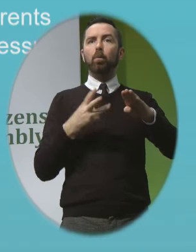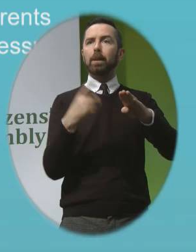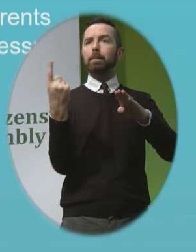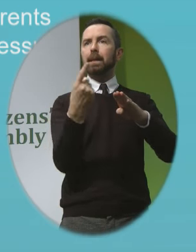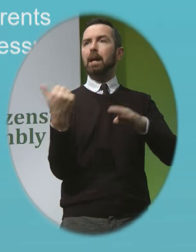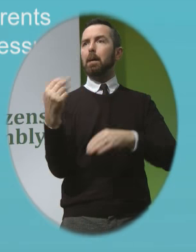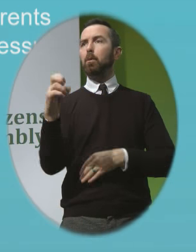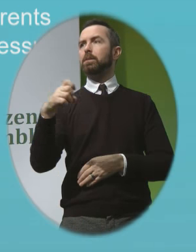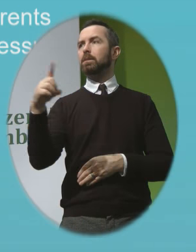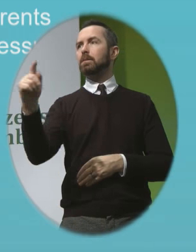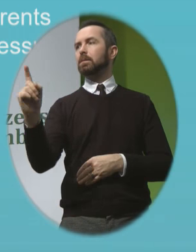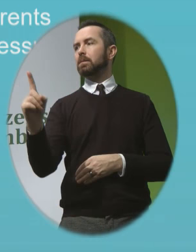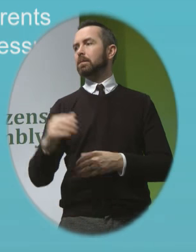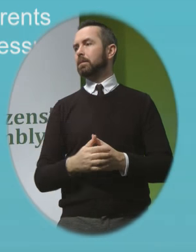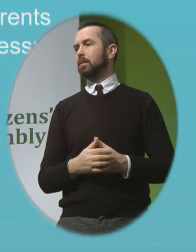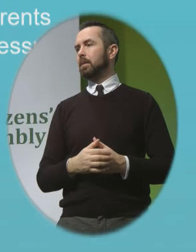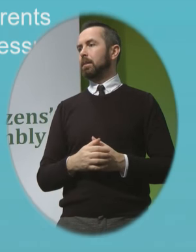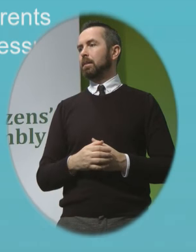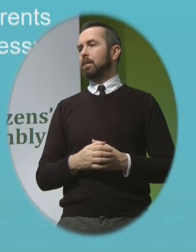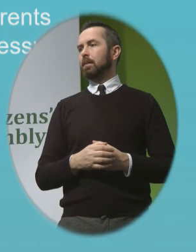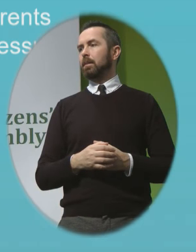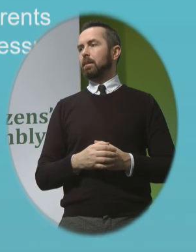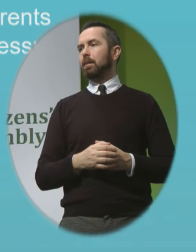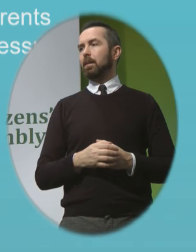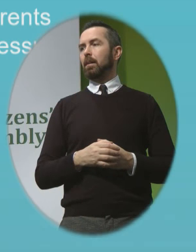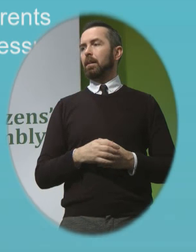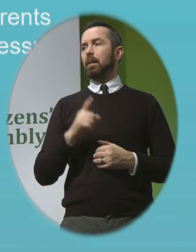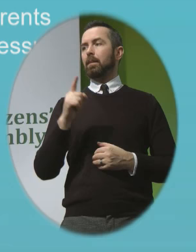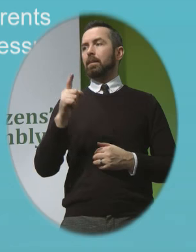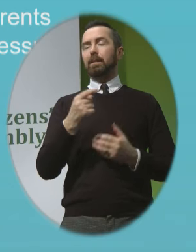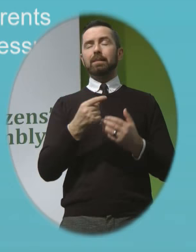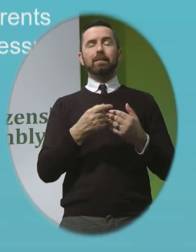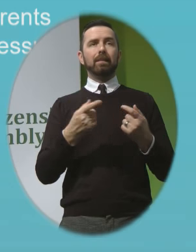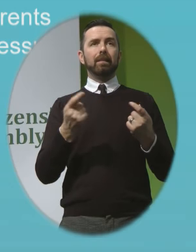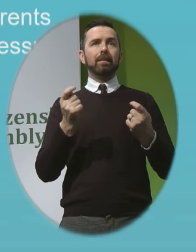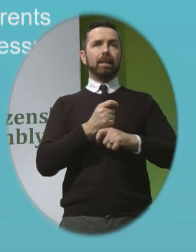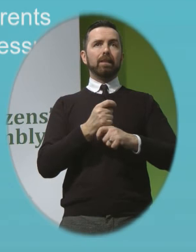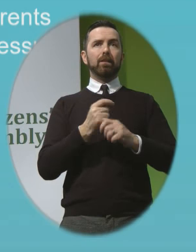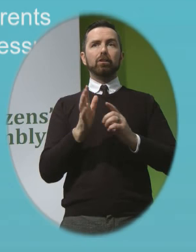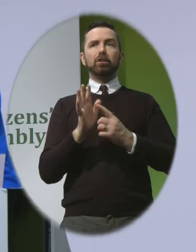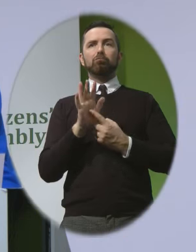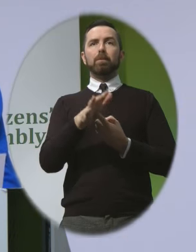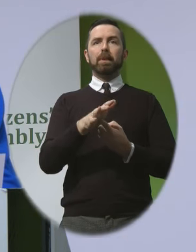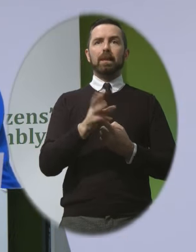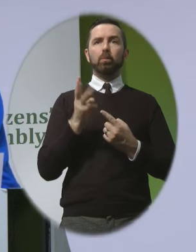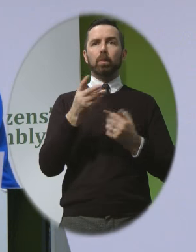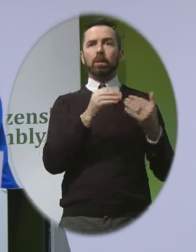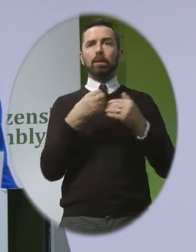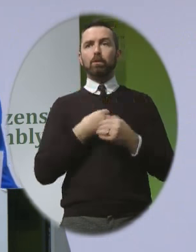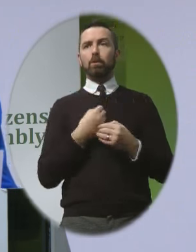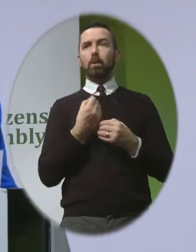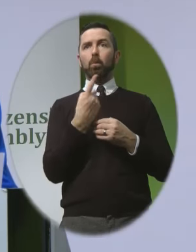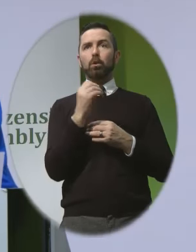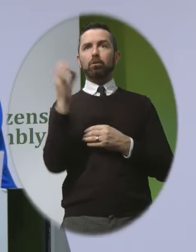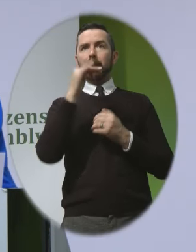this lethal discrimination also extends to other less severe conditions as we now know with 100% of babies with Down syndrome for